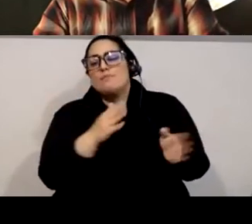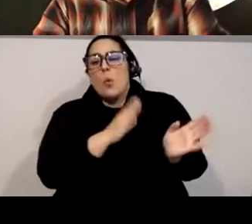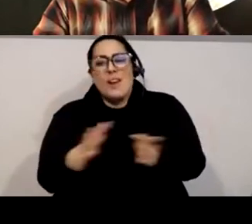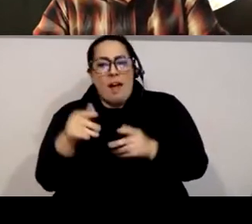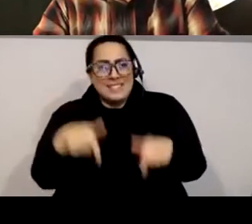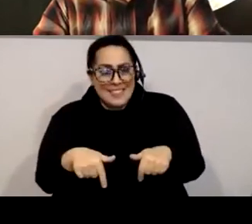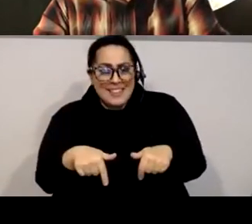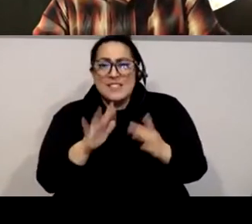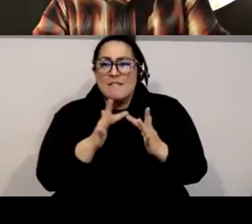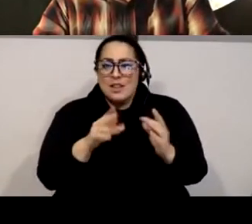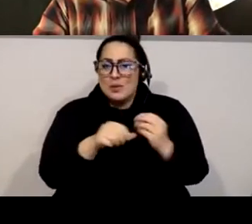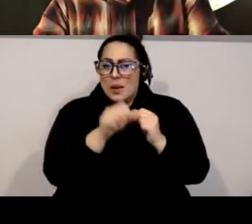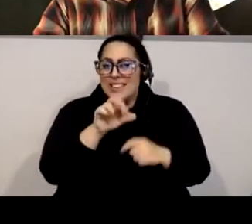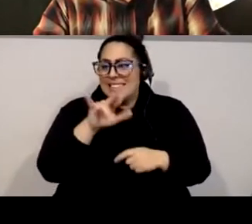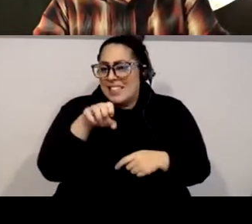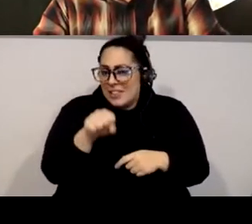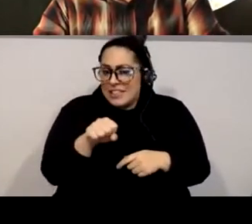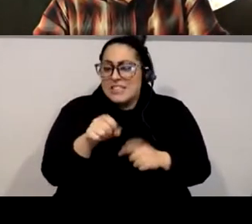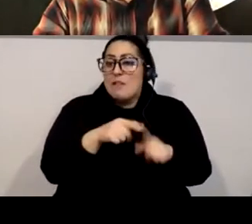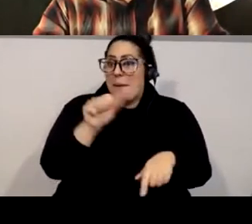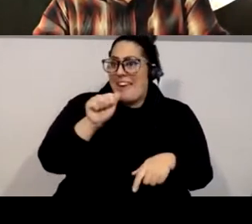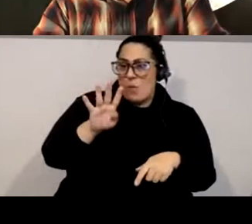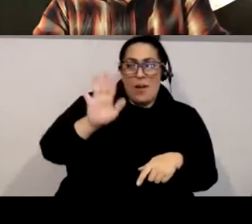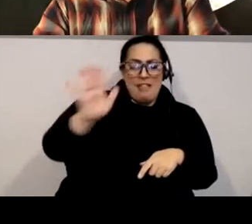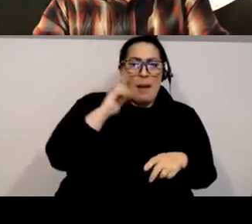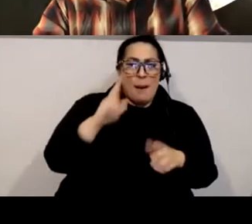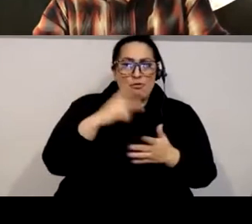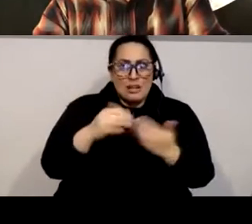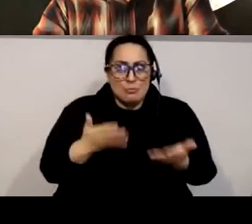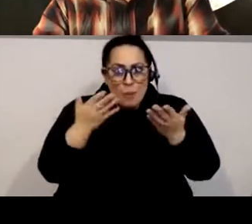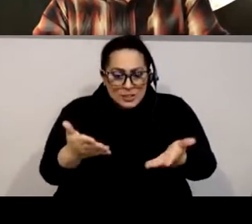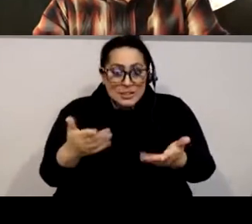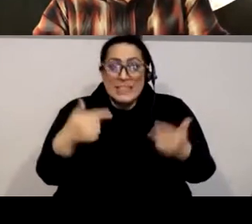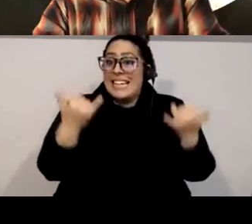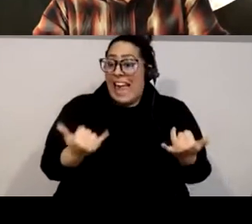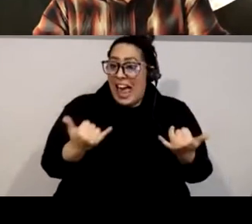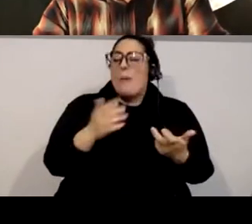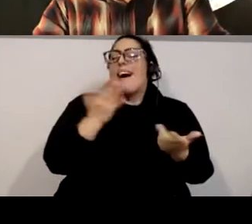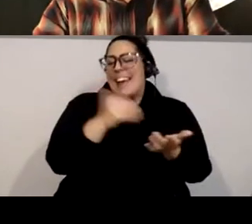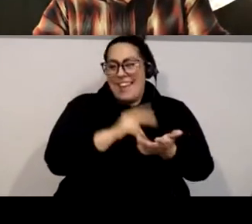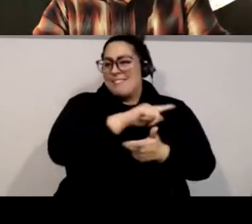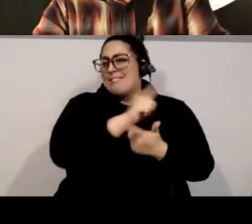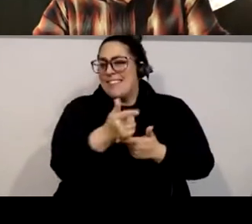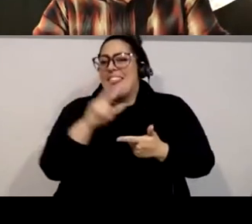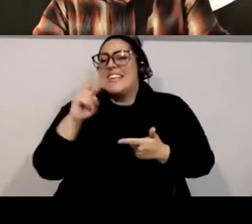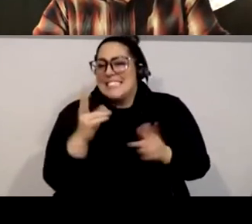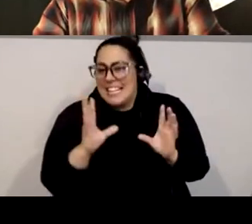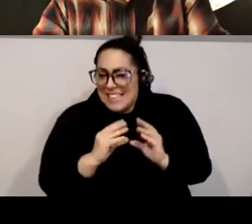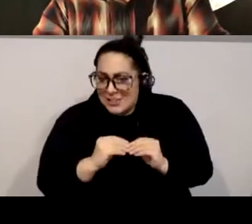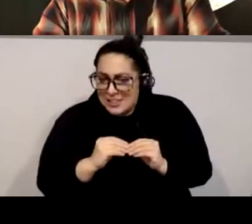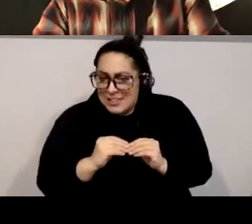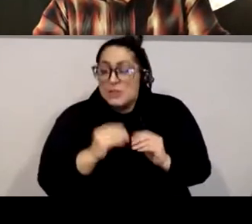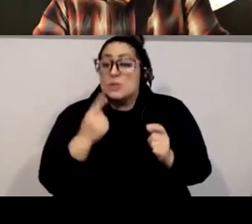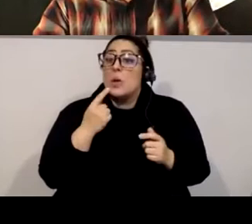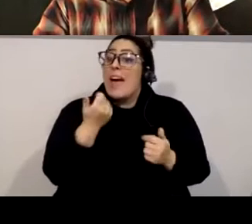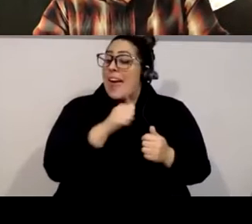relating to questions raised by A4's project proposal. And here we are in our second session. Having been privy to the discussion leading up to tonight